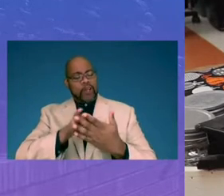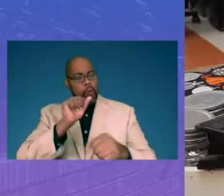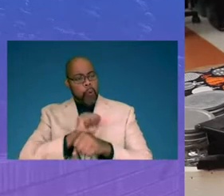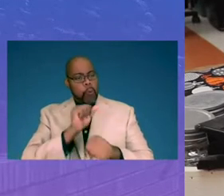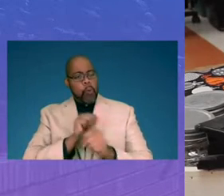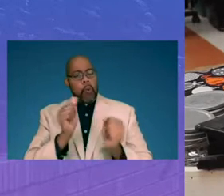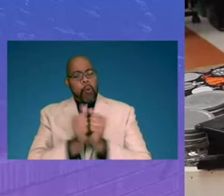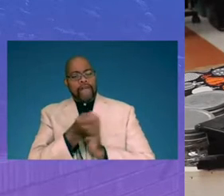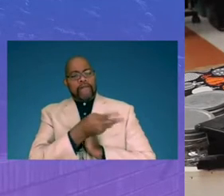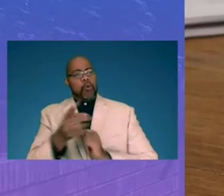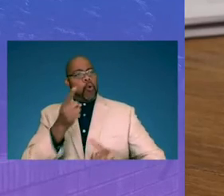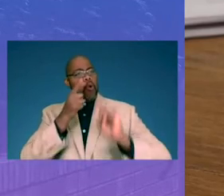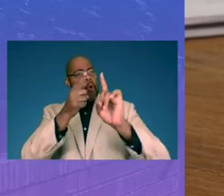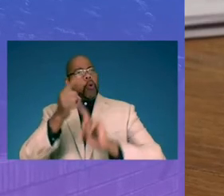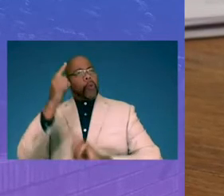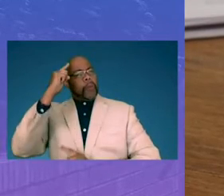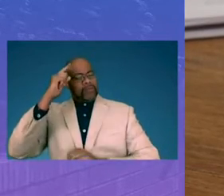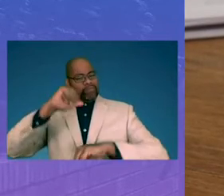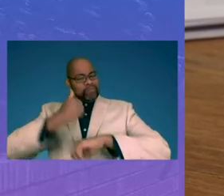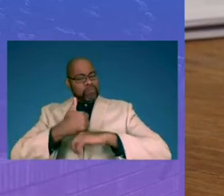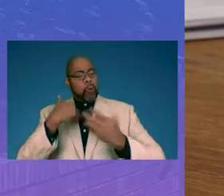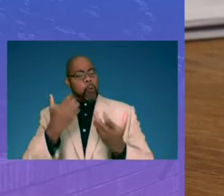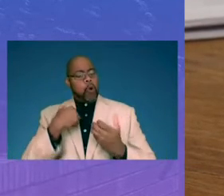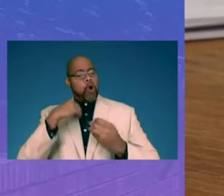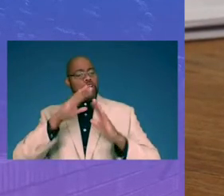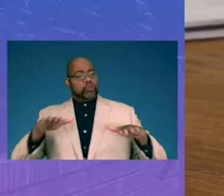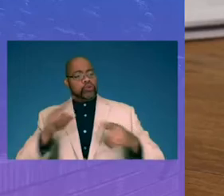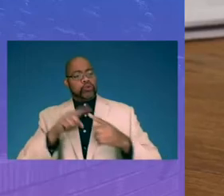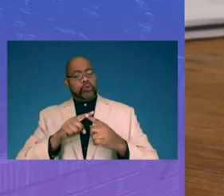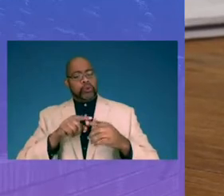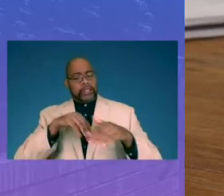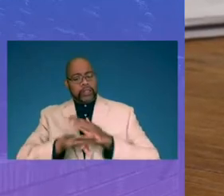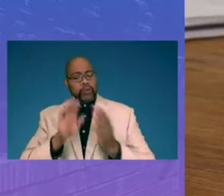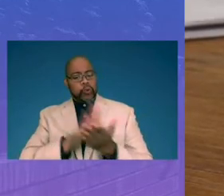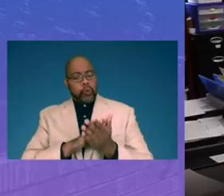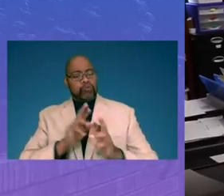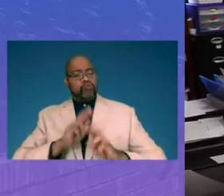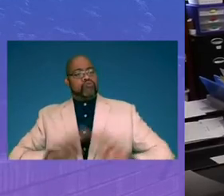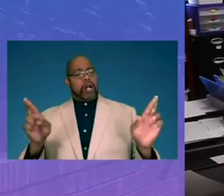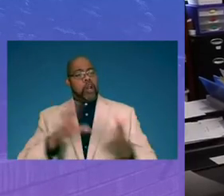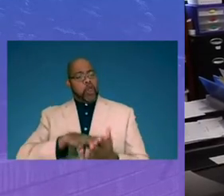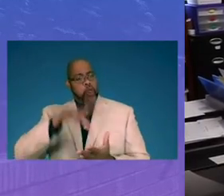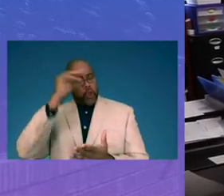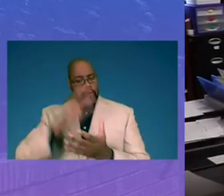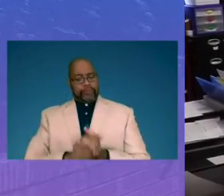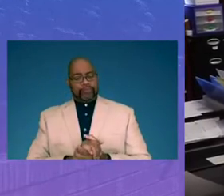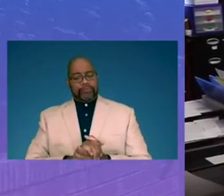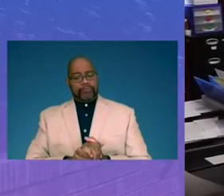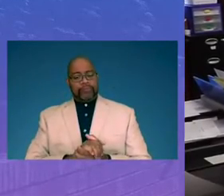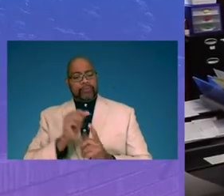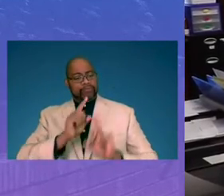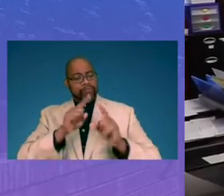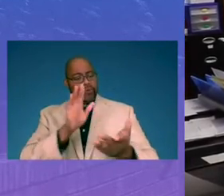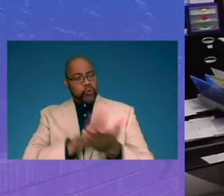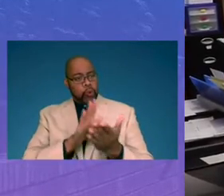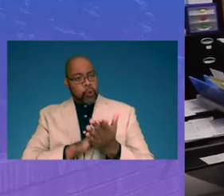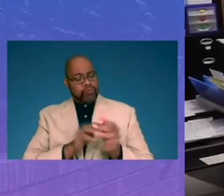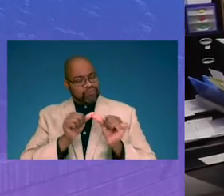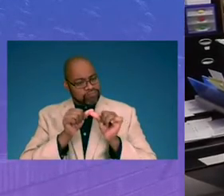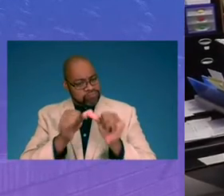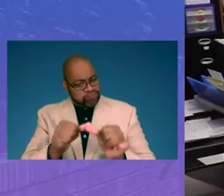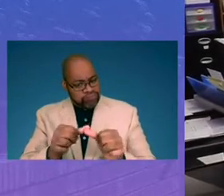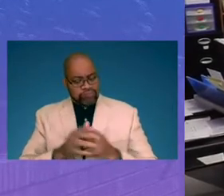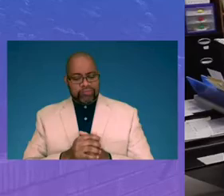a few goals in mind. We wanted our children to enter school to be ready to learn and to attend school consistently